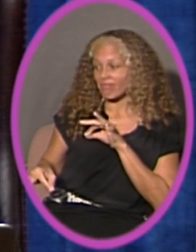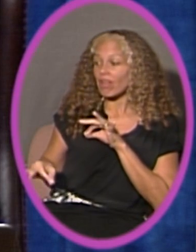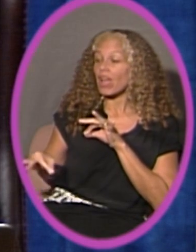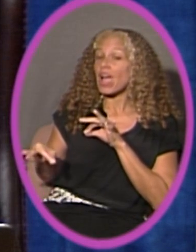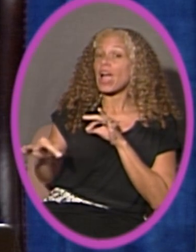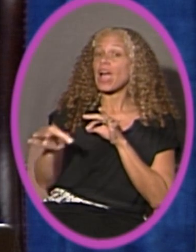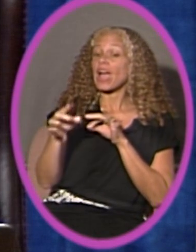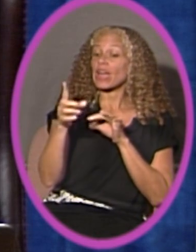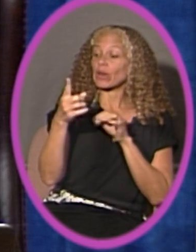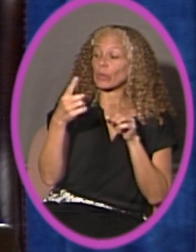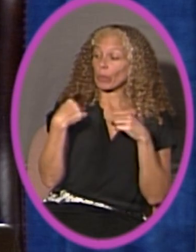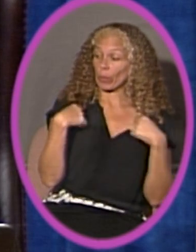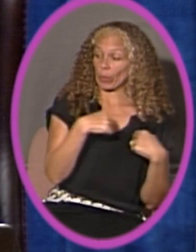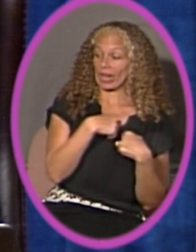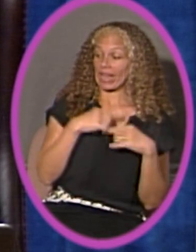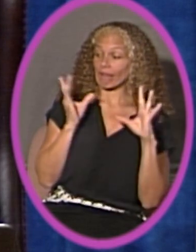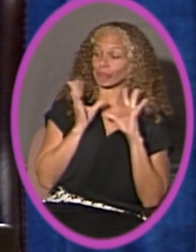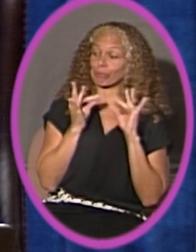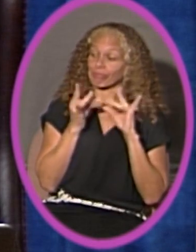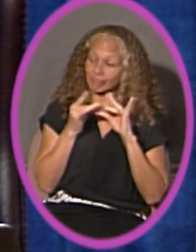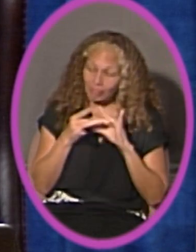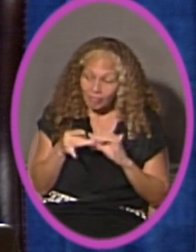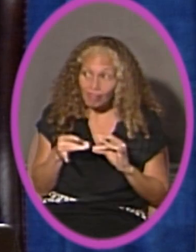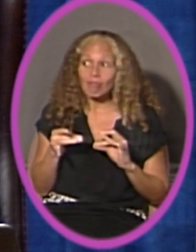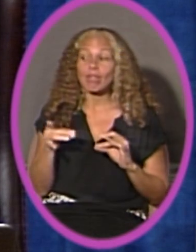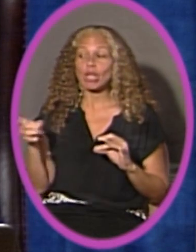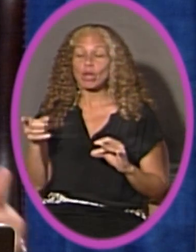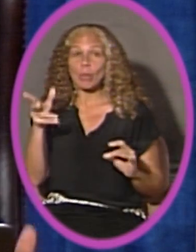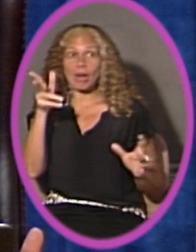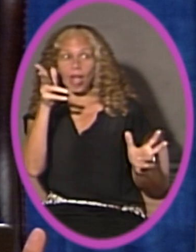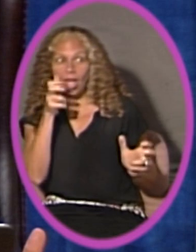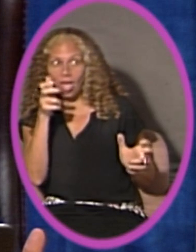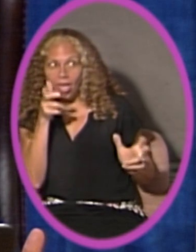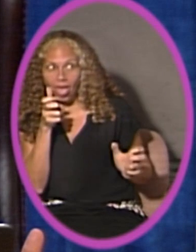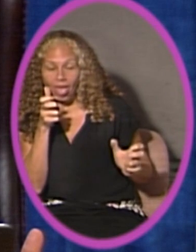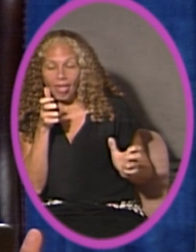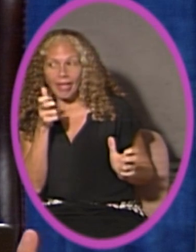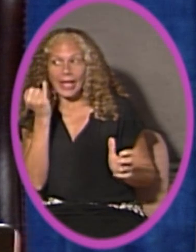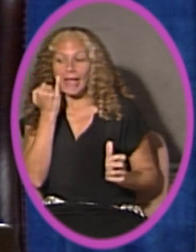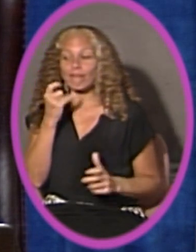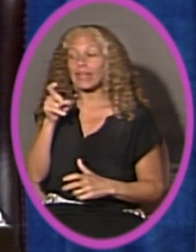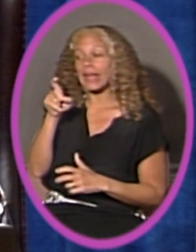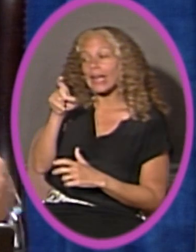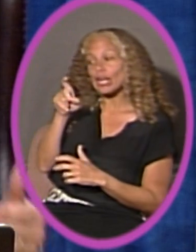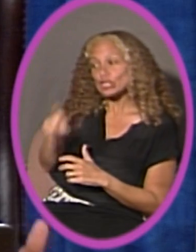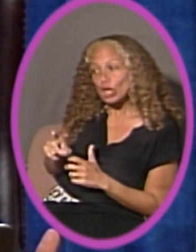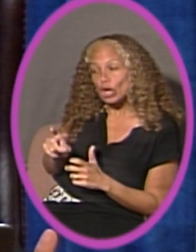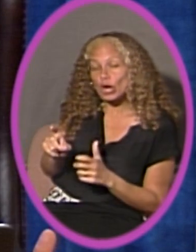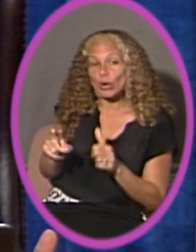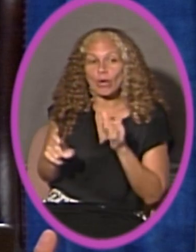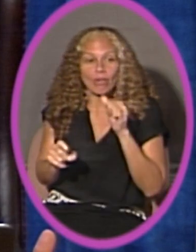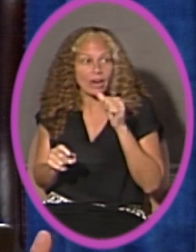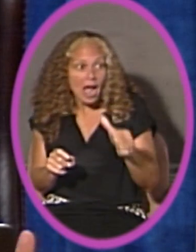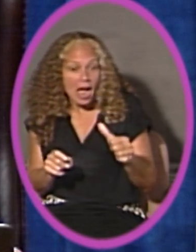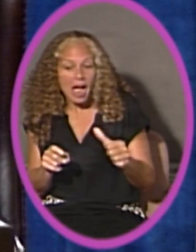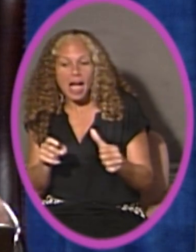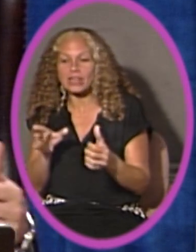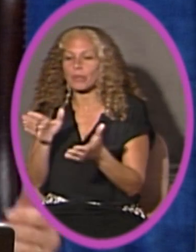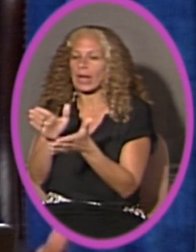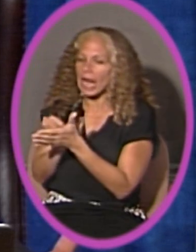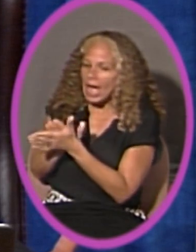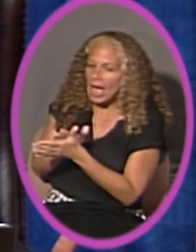things that we have said, thought, or you've heard in terms of whether names should or shouldn't be used, whether we can or cannot clap,